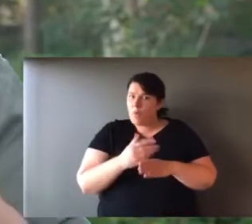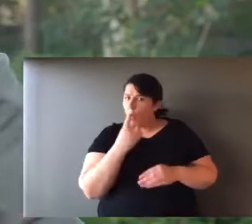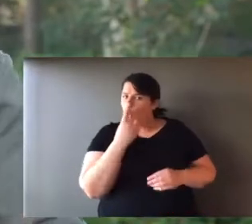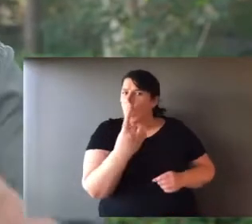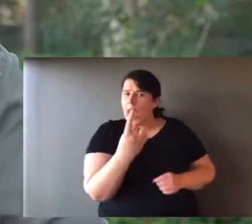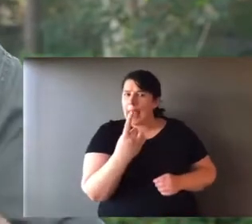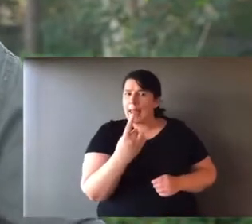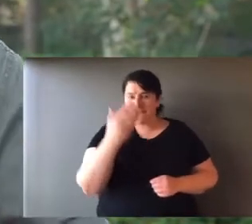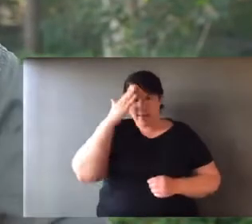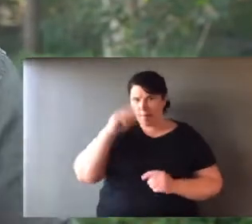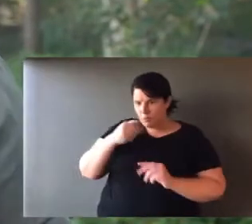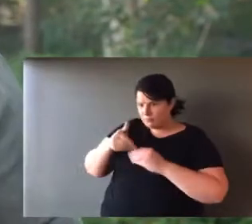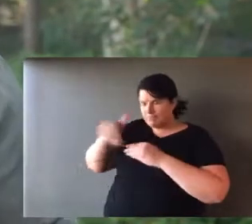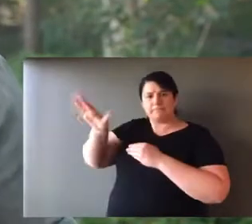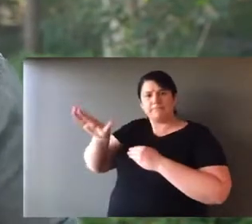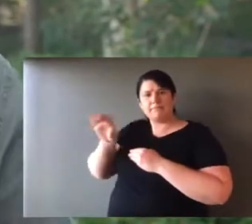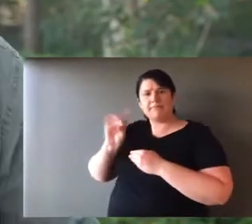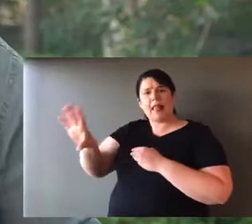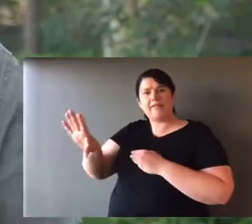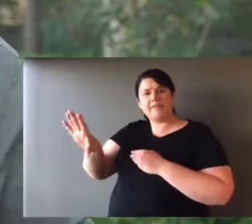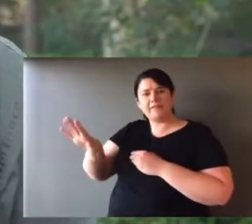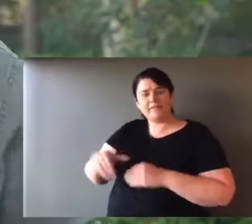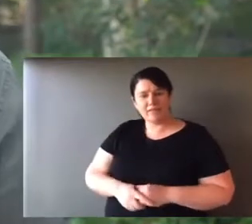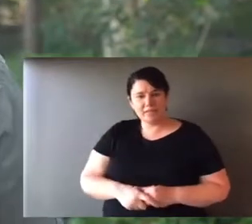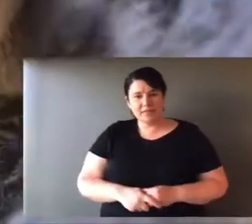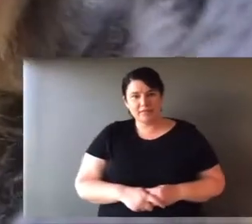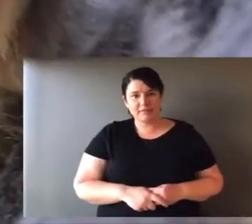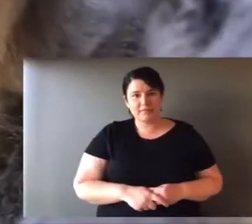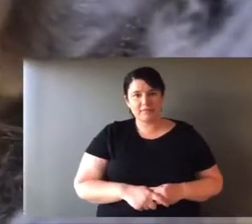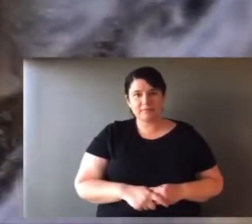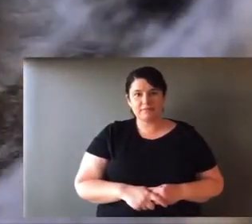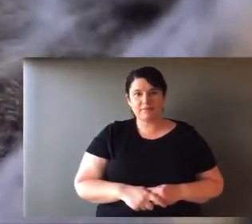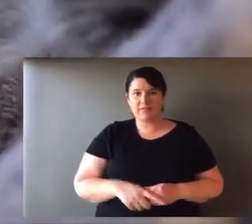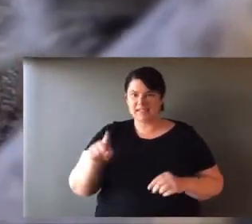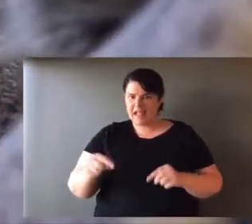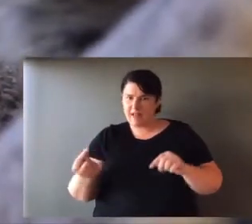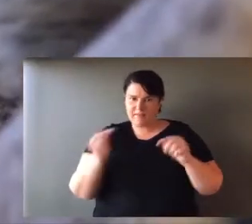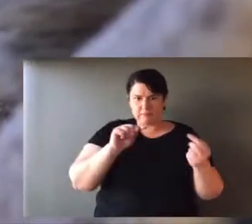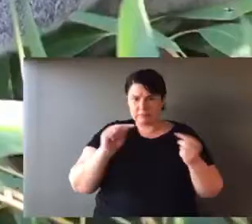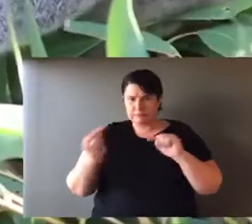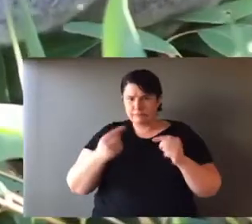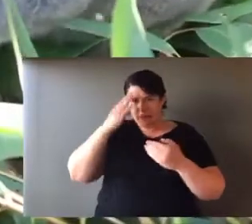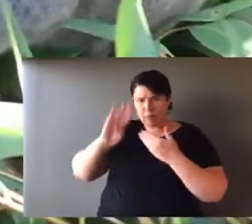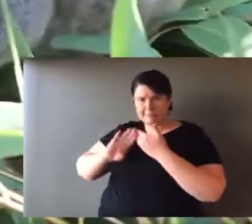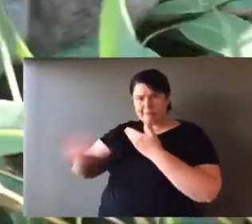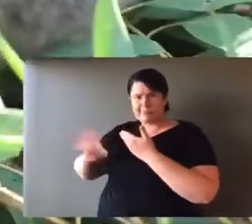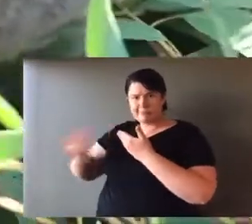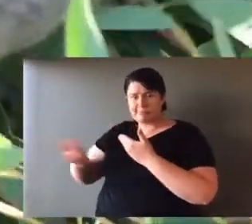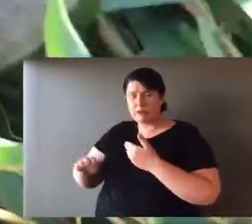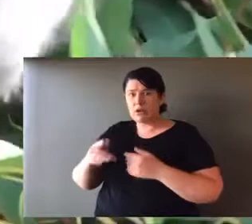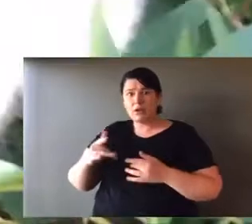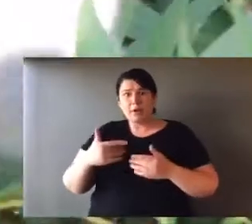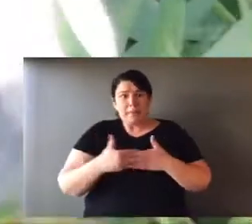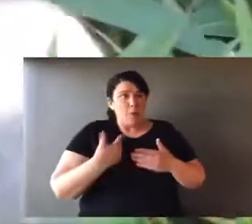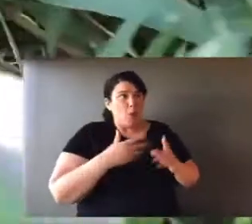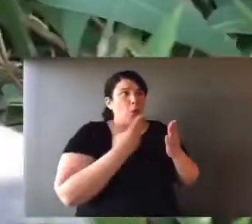before 12 months old. Mum is going to kick that joey out of home. And they start to not get along. And mum